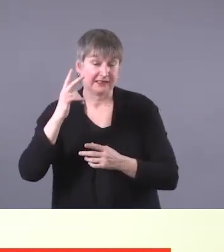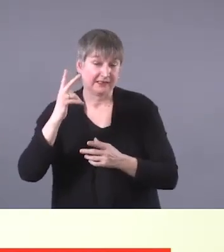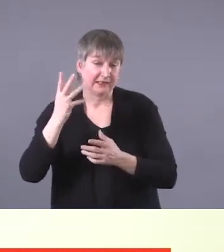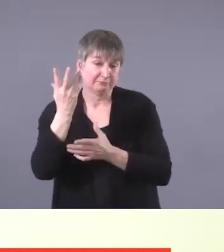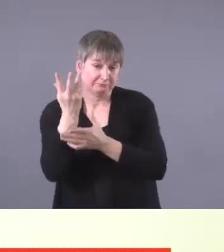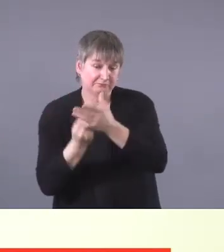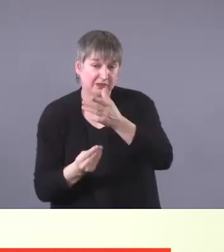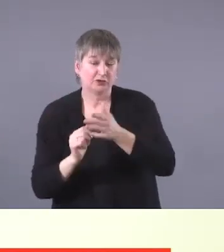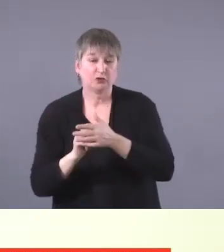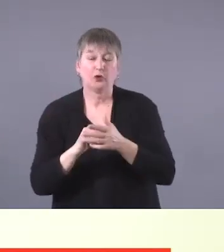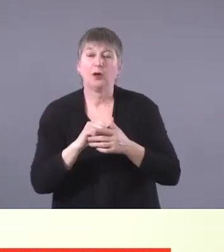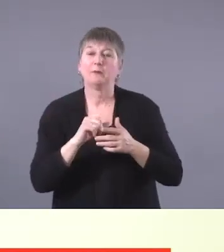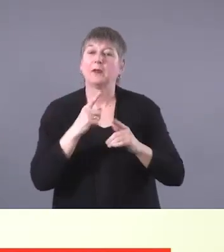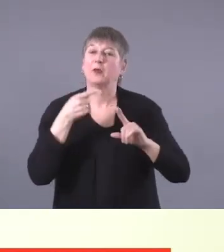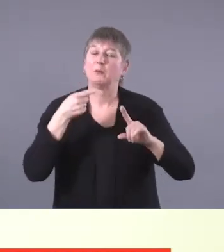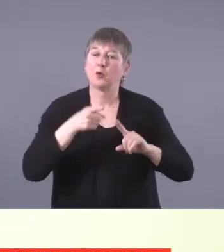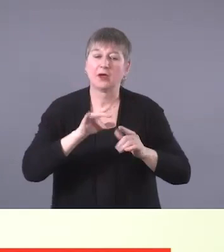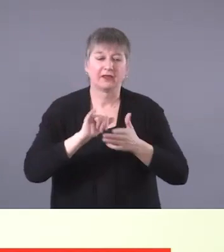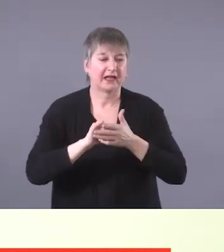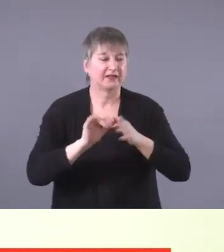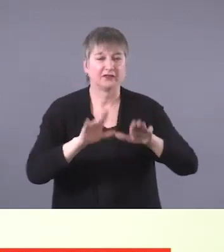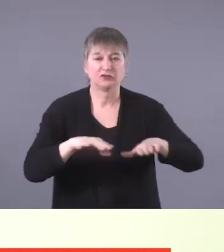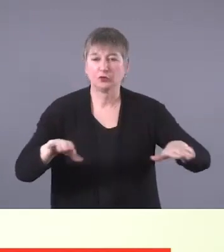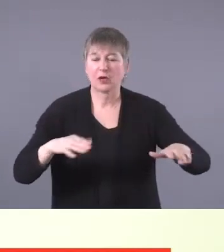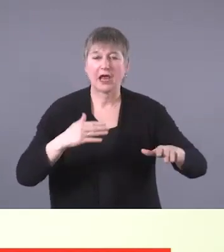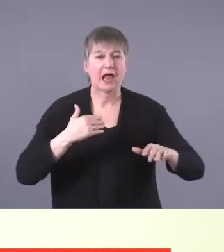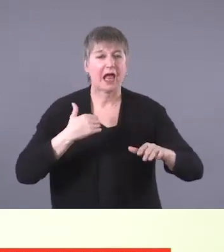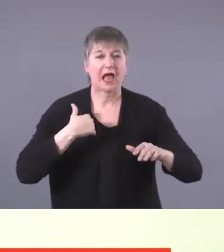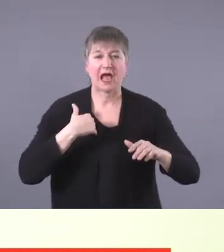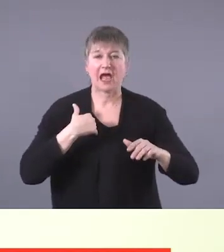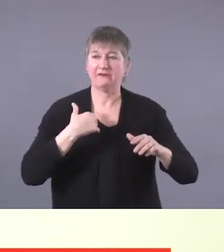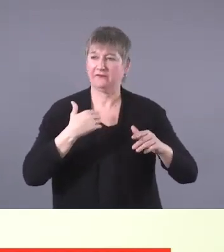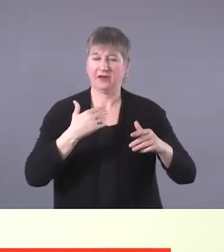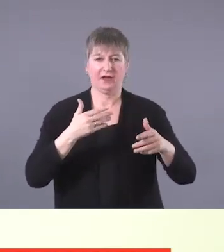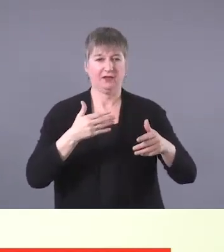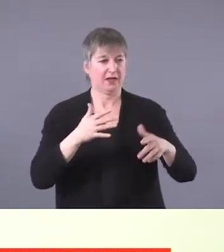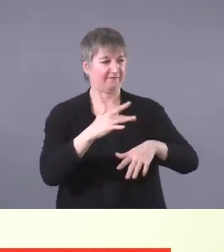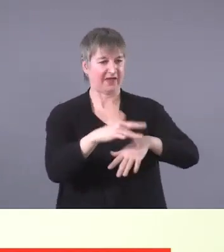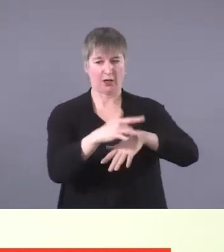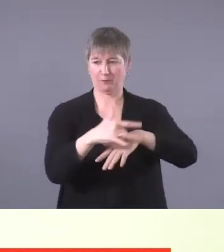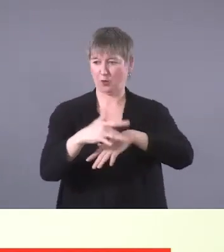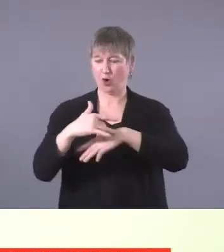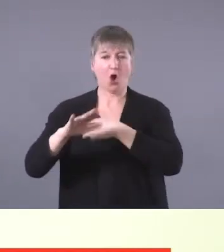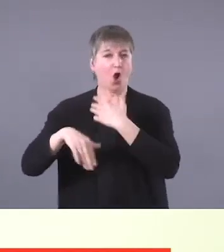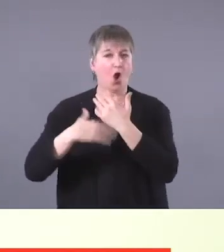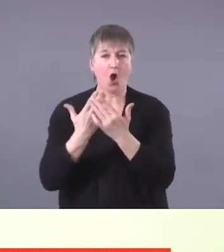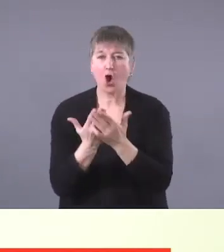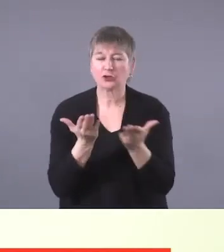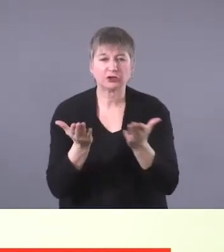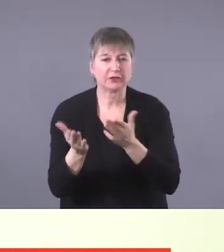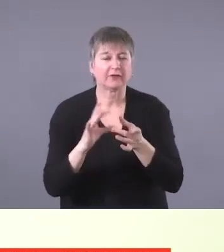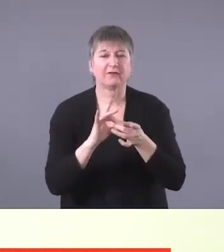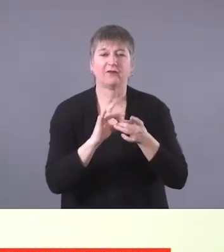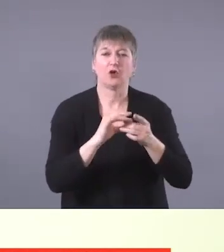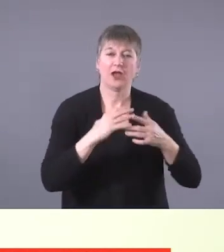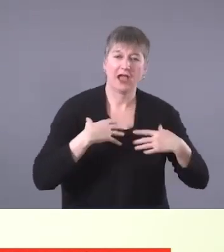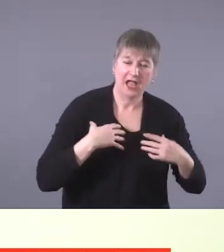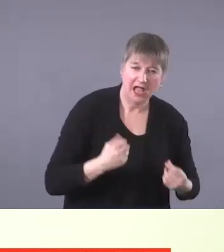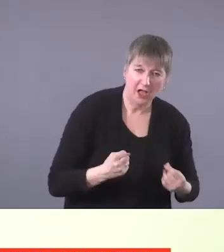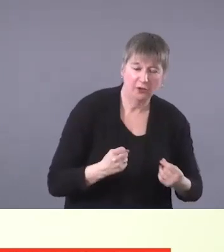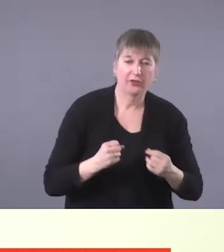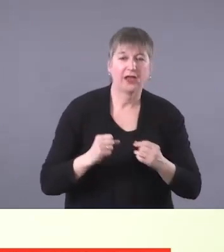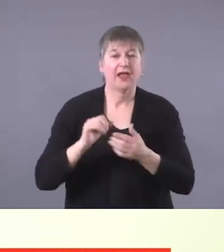First Nations children have access access to all essential services, uh, in the areas of education, social development, and health.